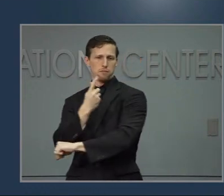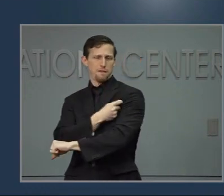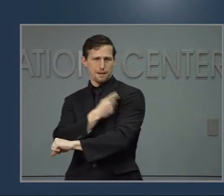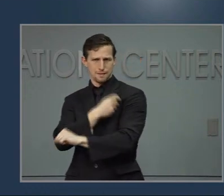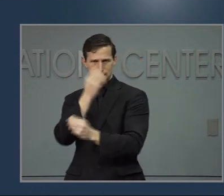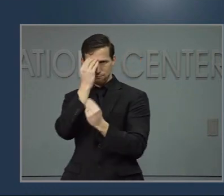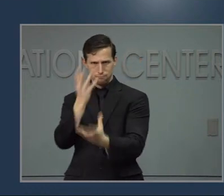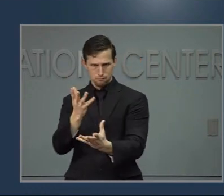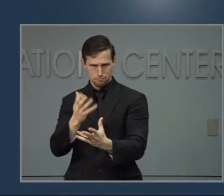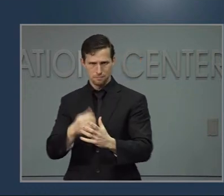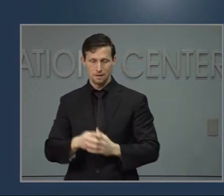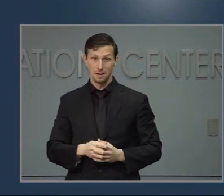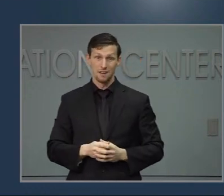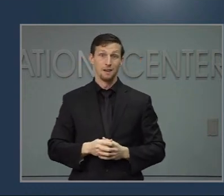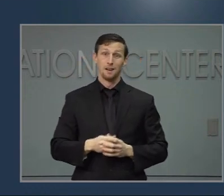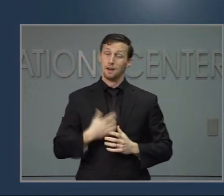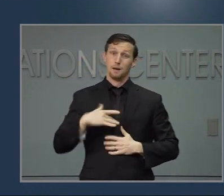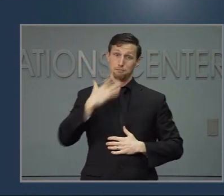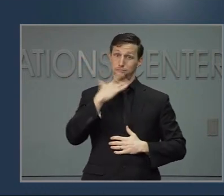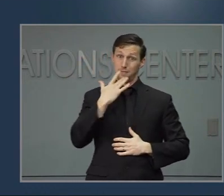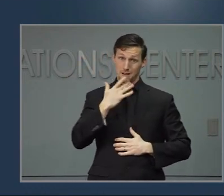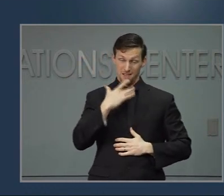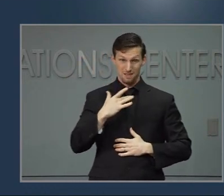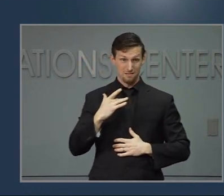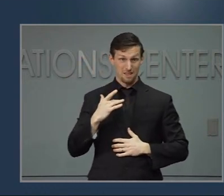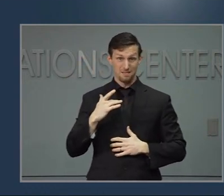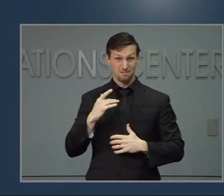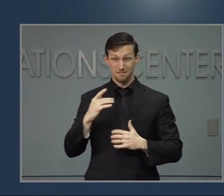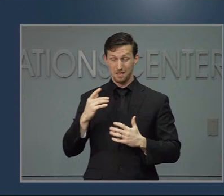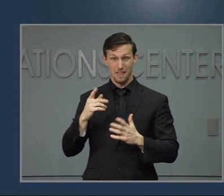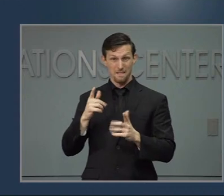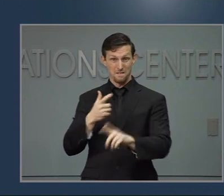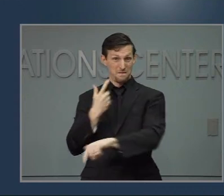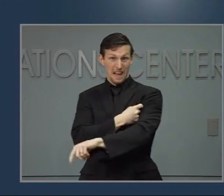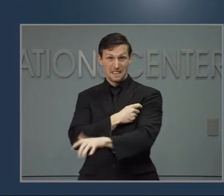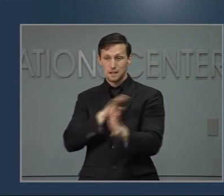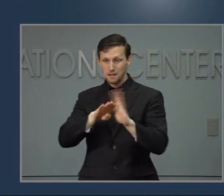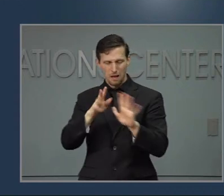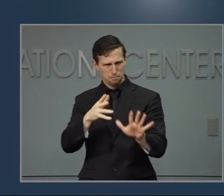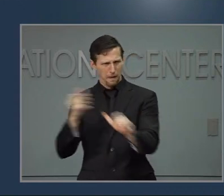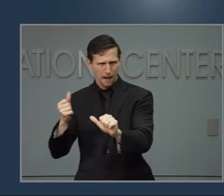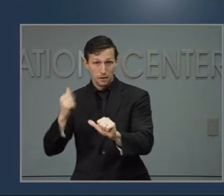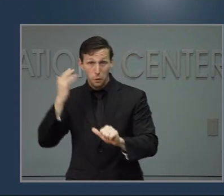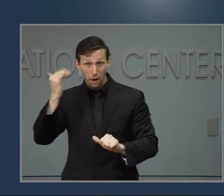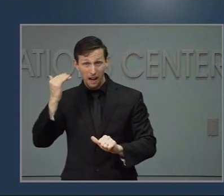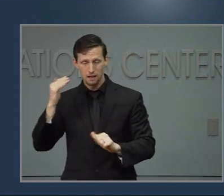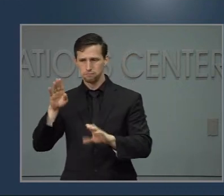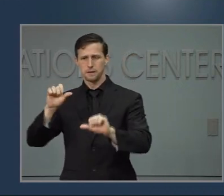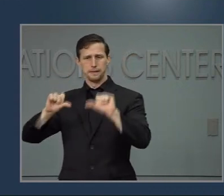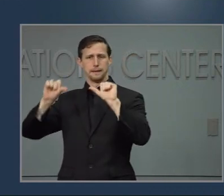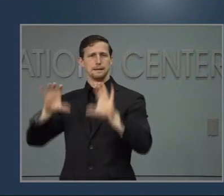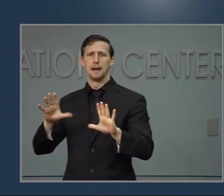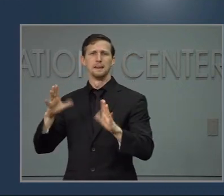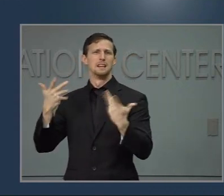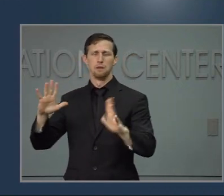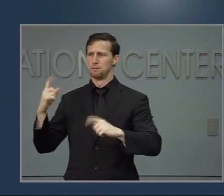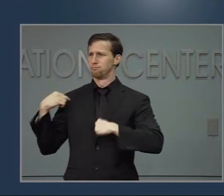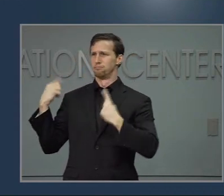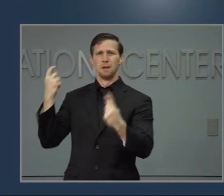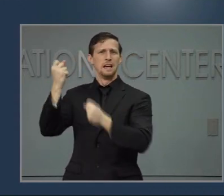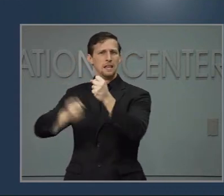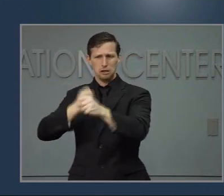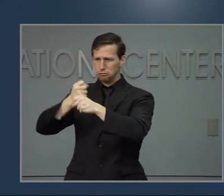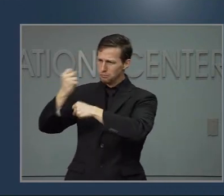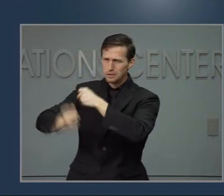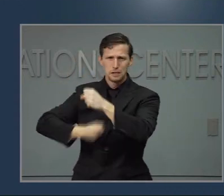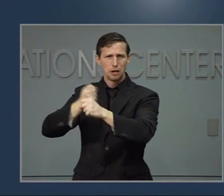We have been very fortunate that scientists had a head start. The vaccines that are now available were built upon years of work in developing